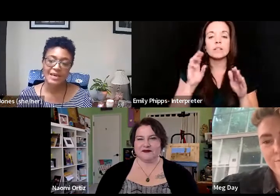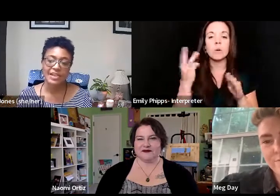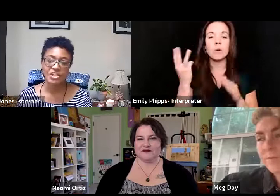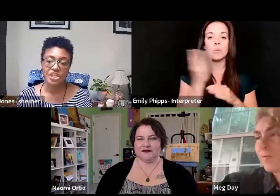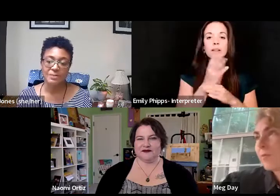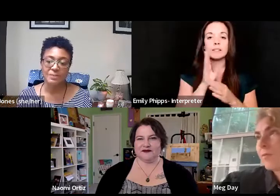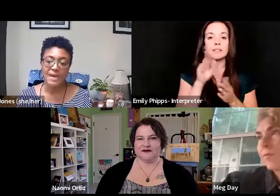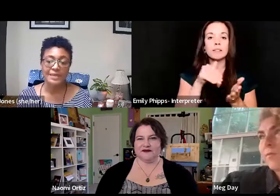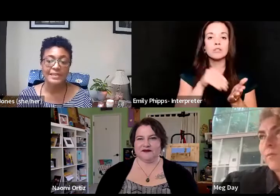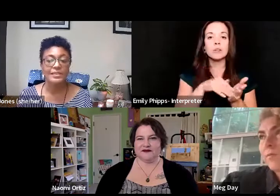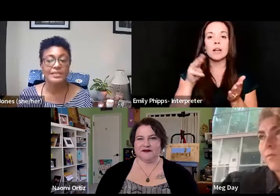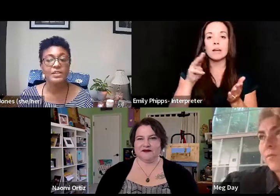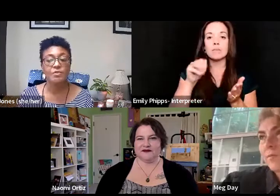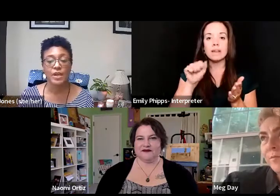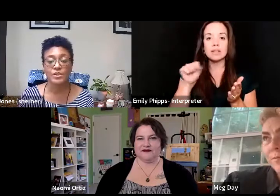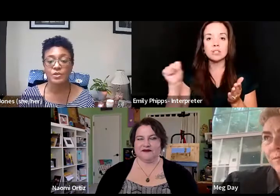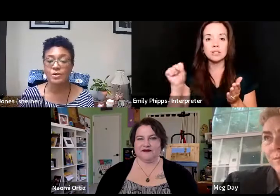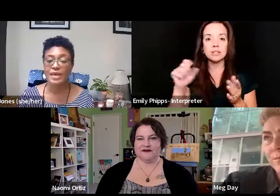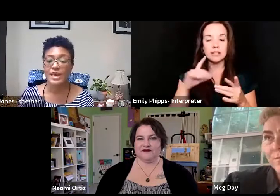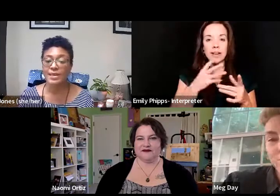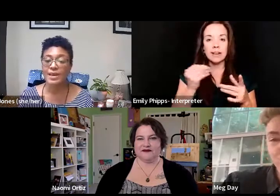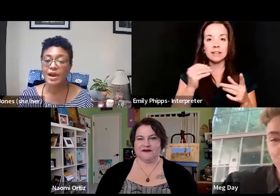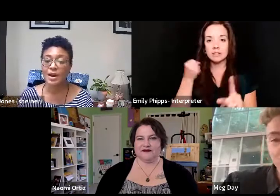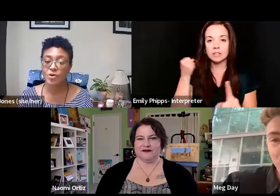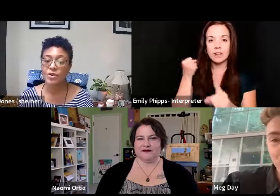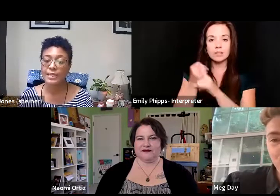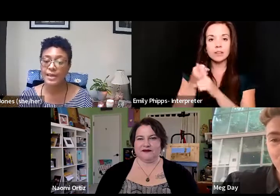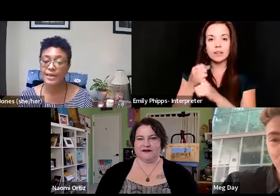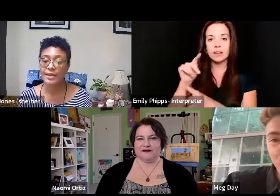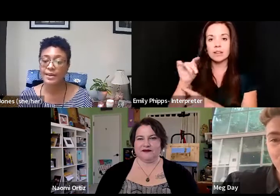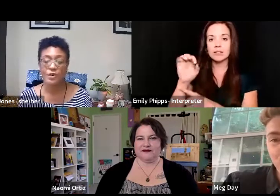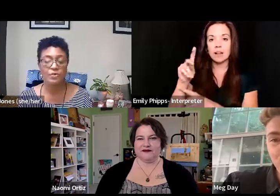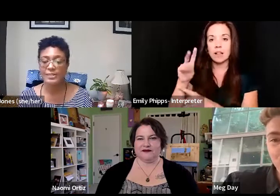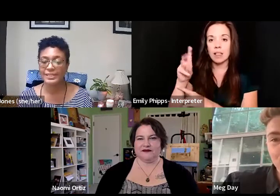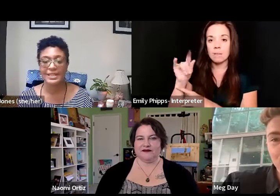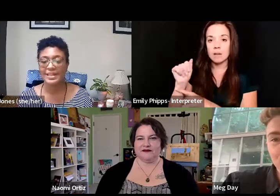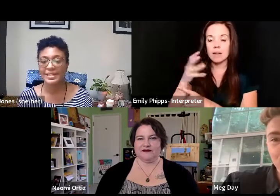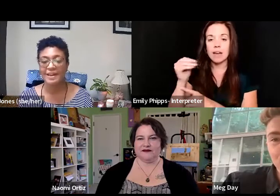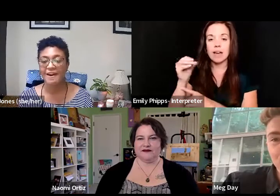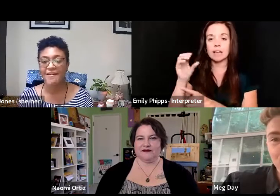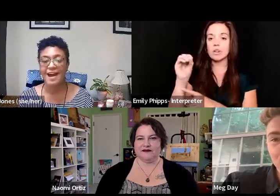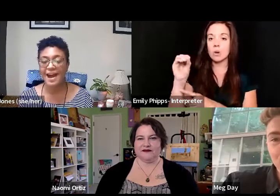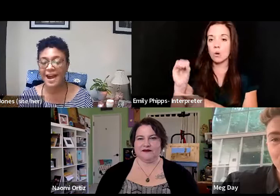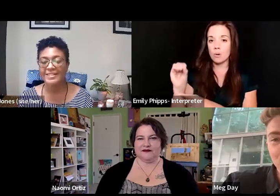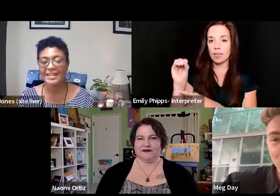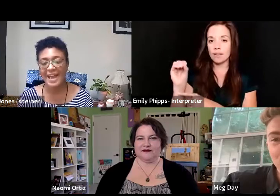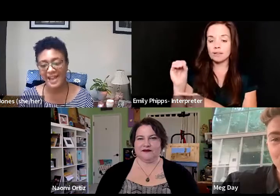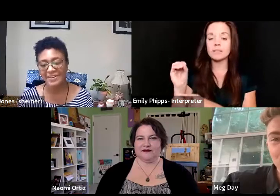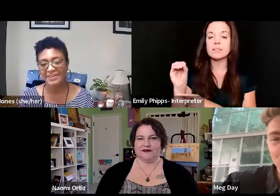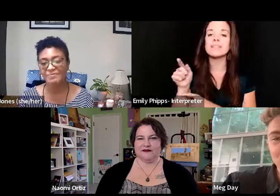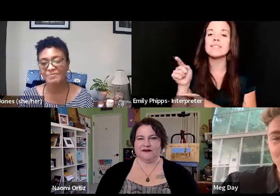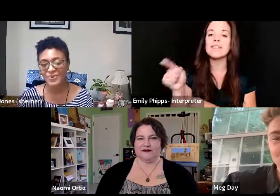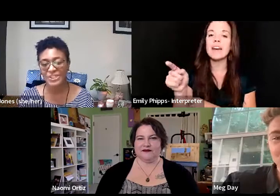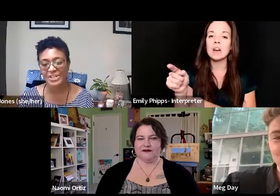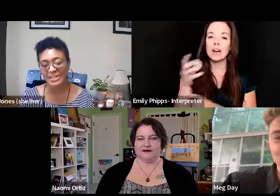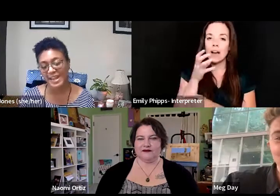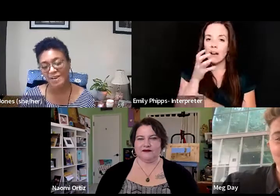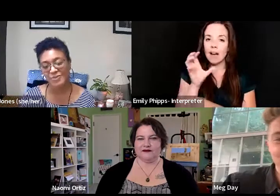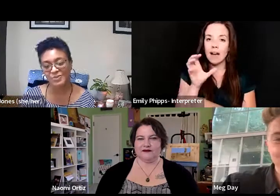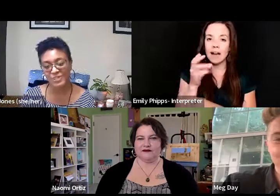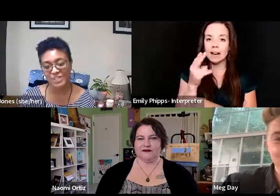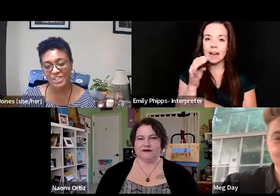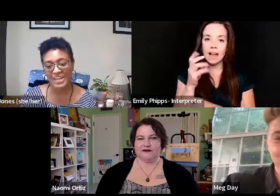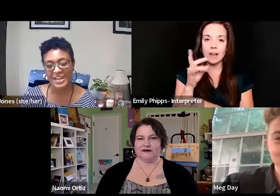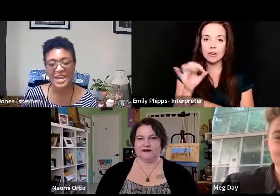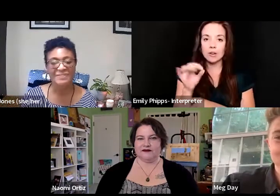and shaped by Tkaronto and Oakland, they are a hot, haggard porch and